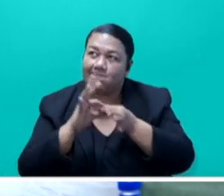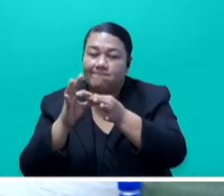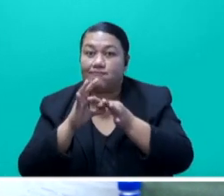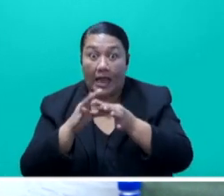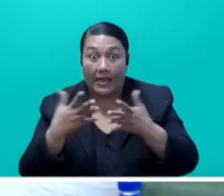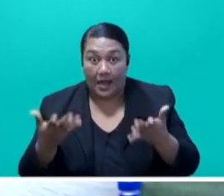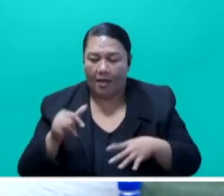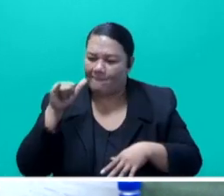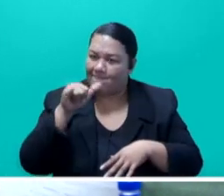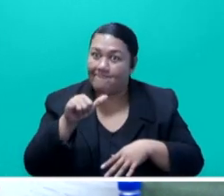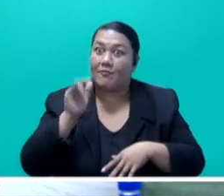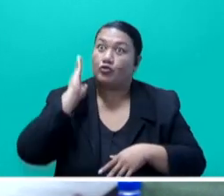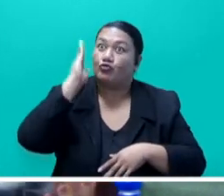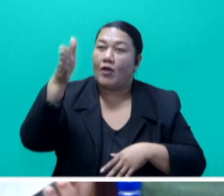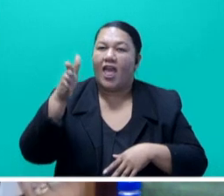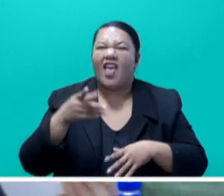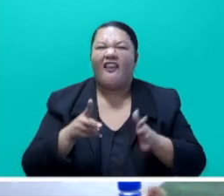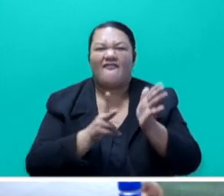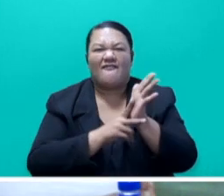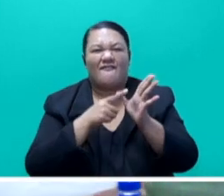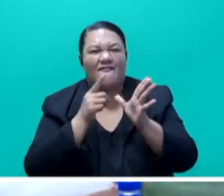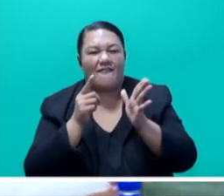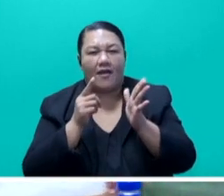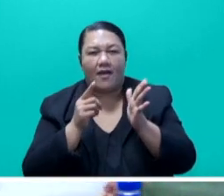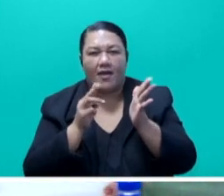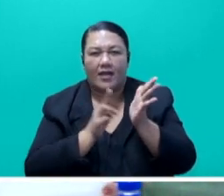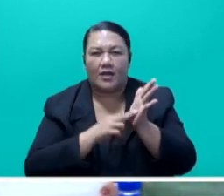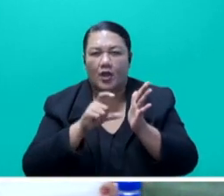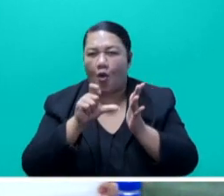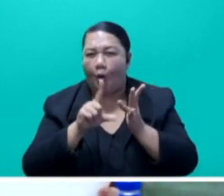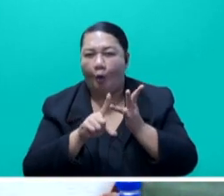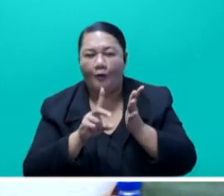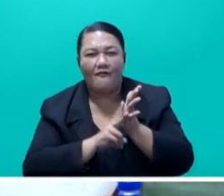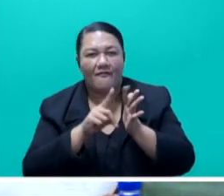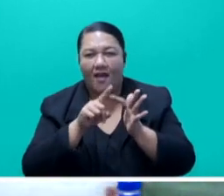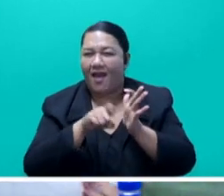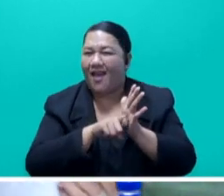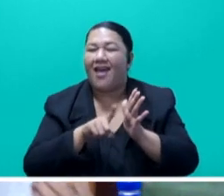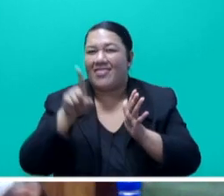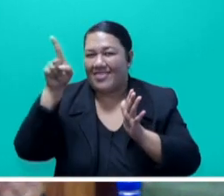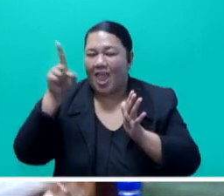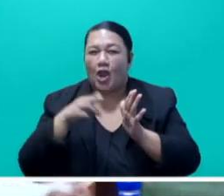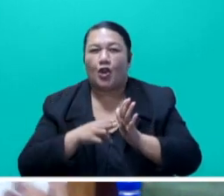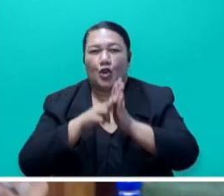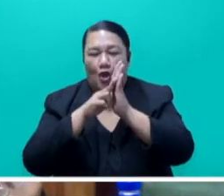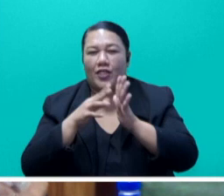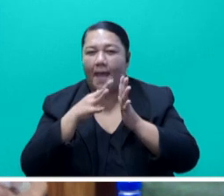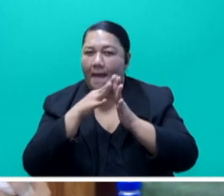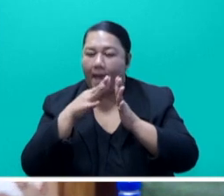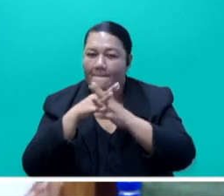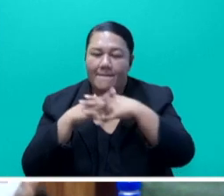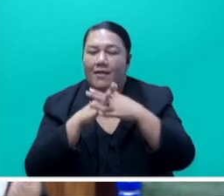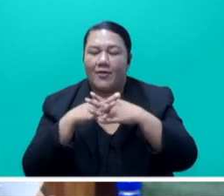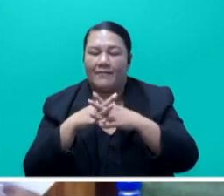And this is an opportunity for Tourism Fiji to increase visibility in North America. The tourism industry